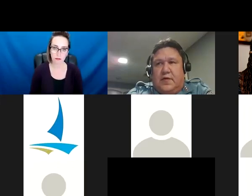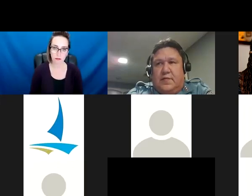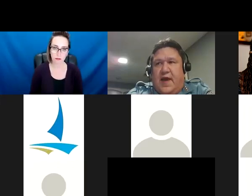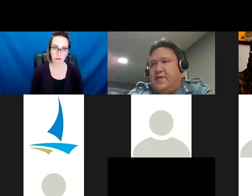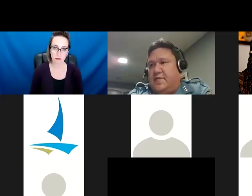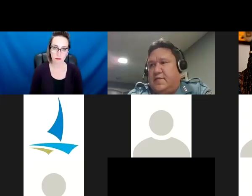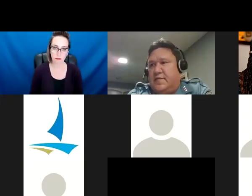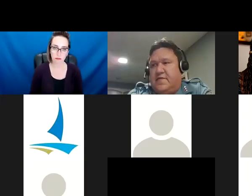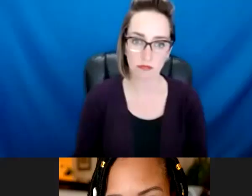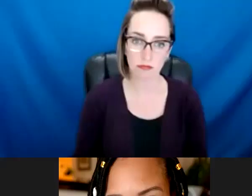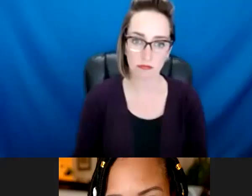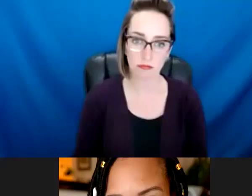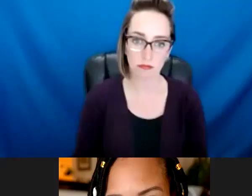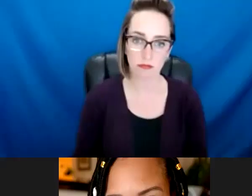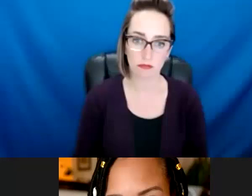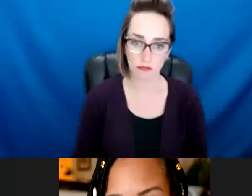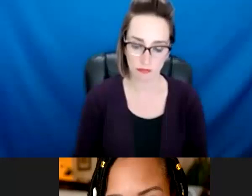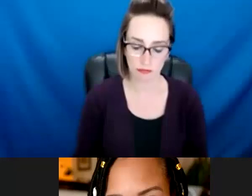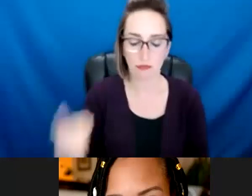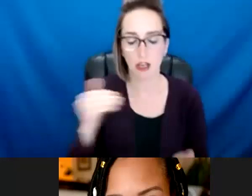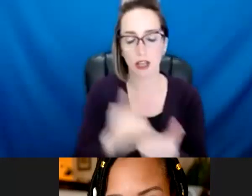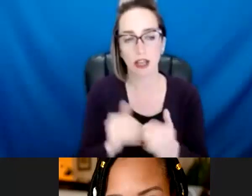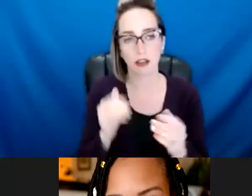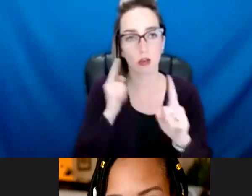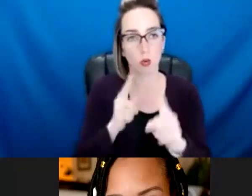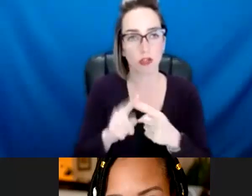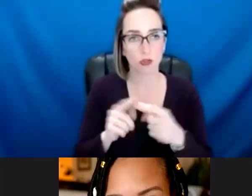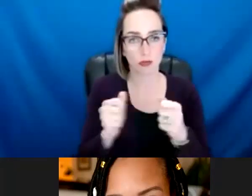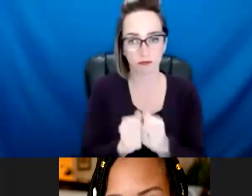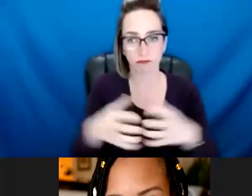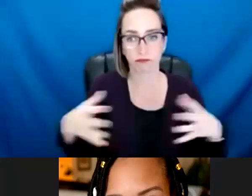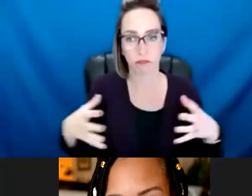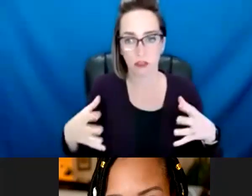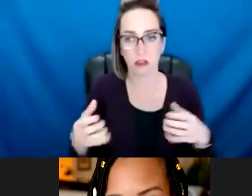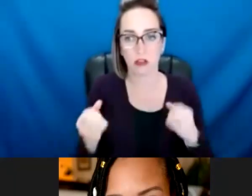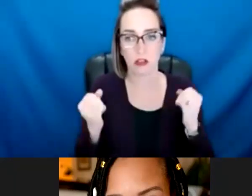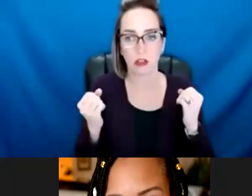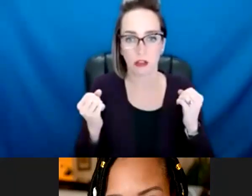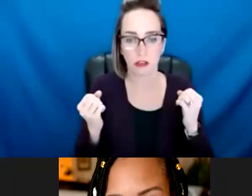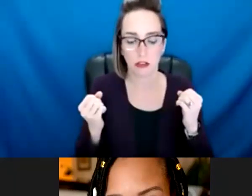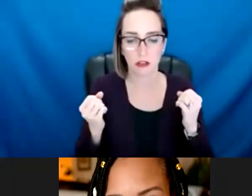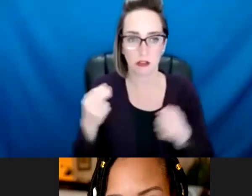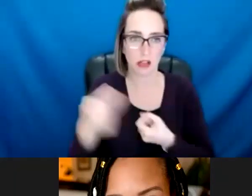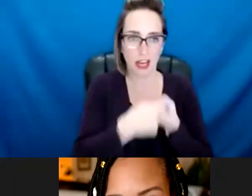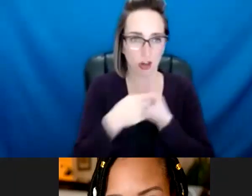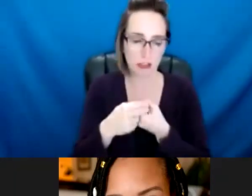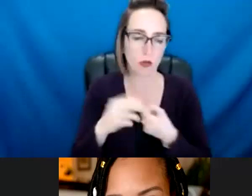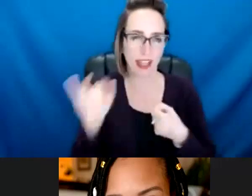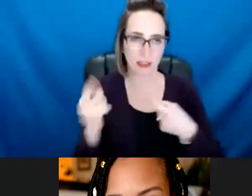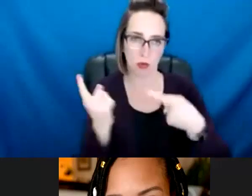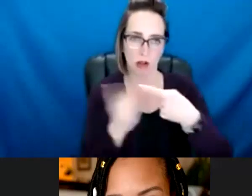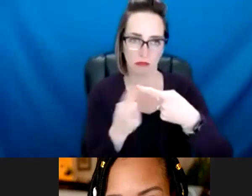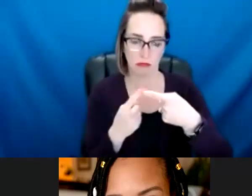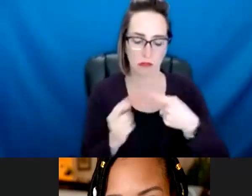add to the city of Minneapolis. So a second thing I thought I would touch on that I think would be important is